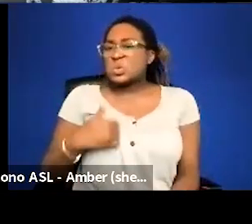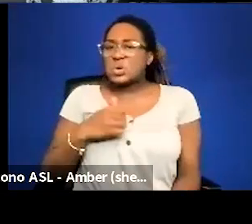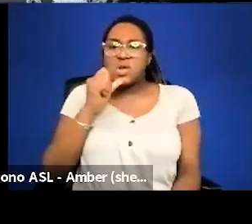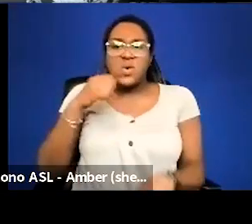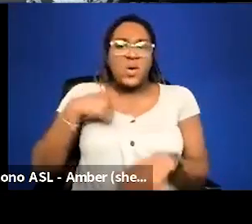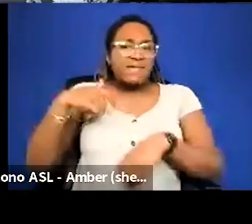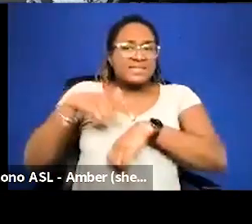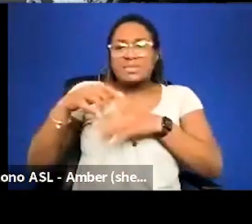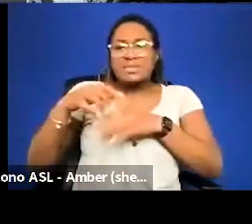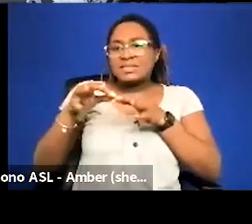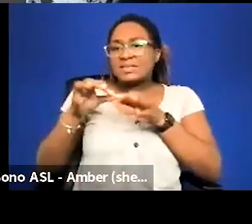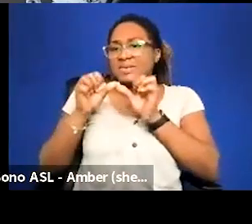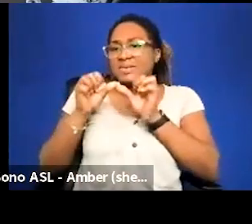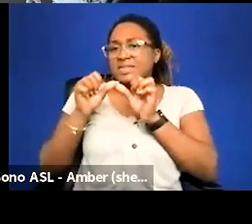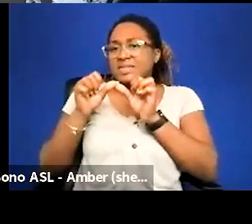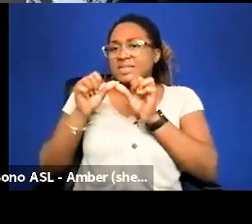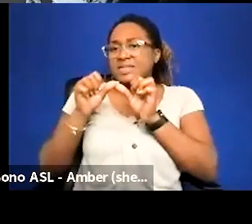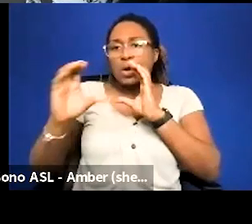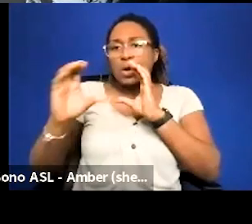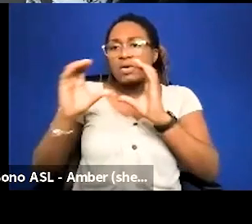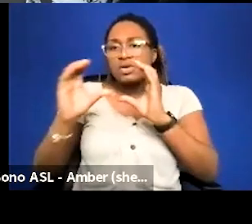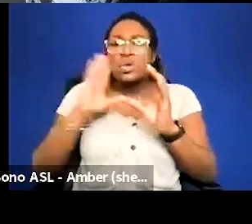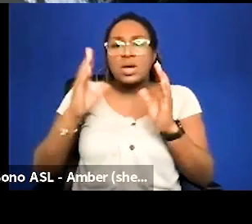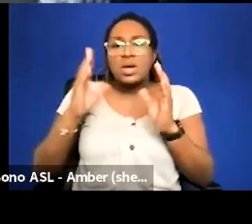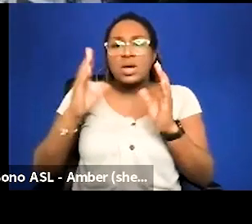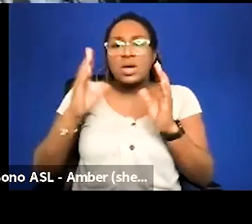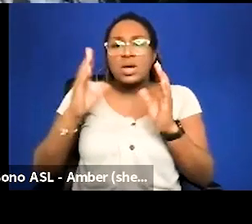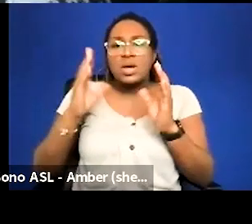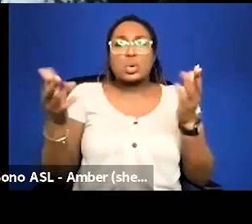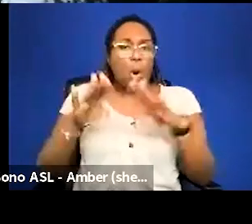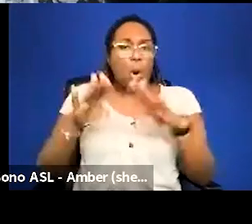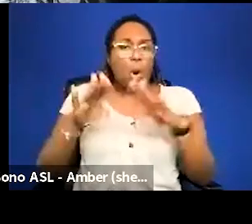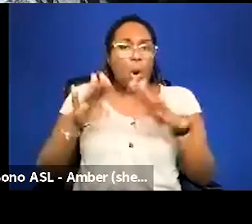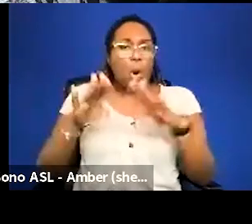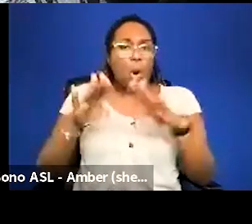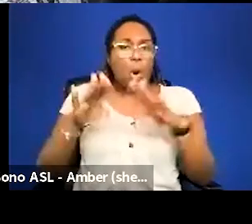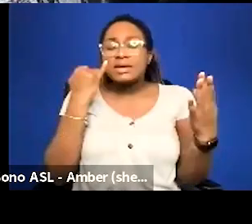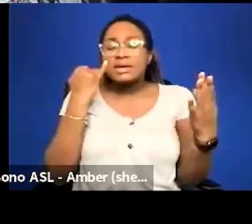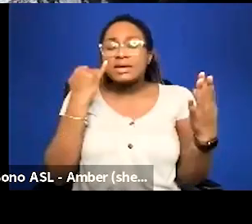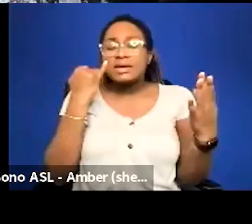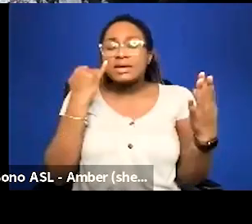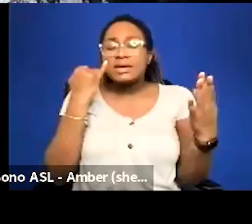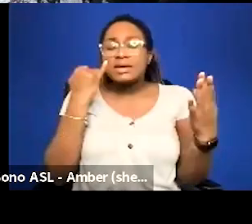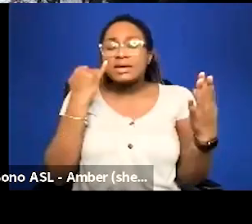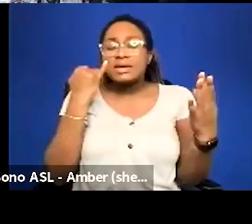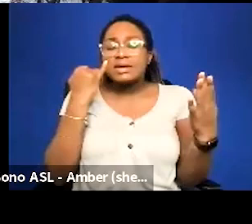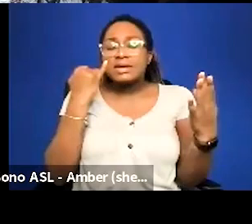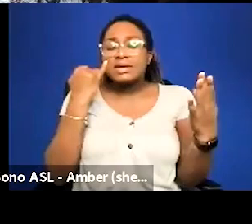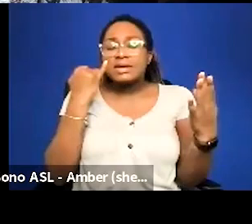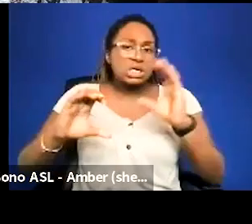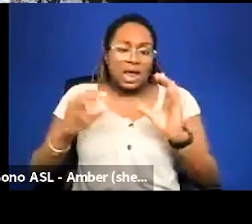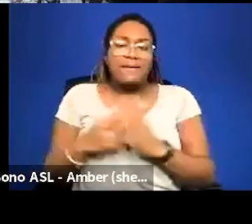what we do is we're going leave the room open for a little while so that folks who want to um contribute things in the chat for um